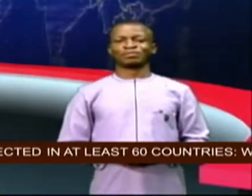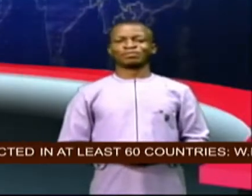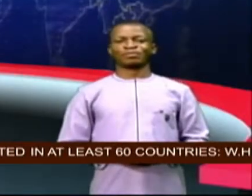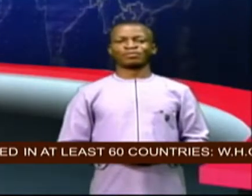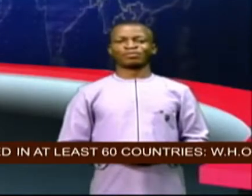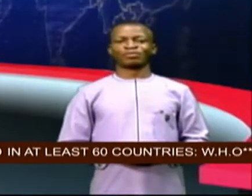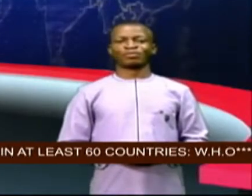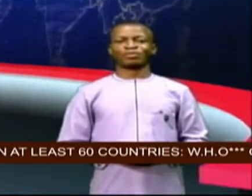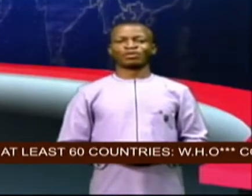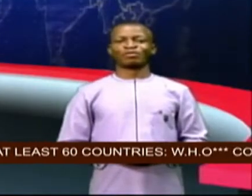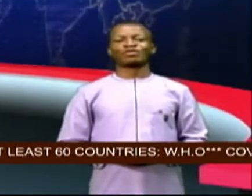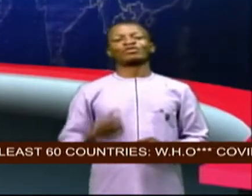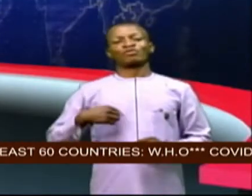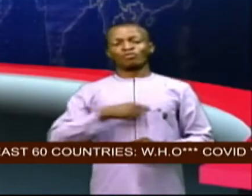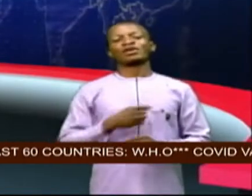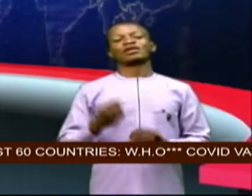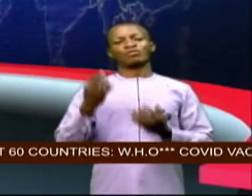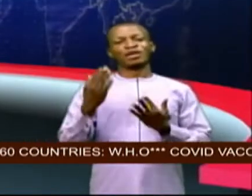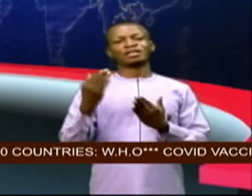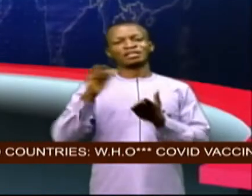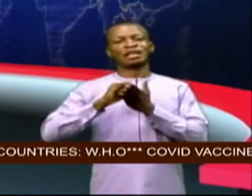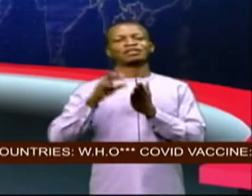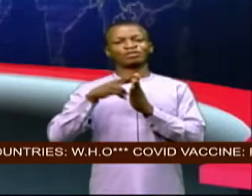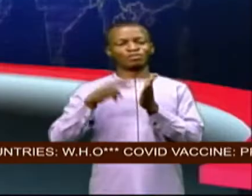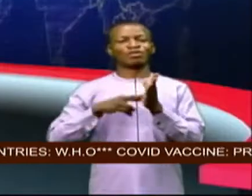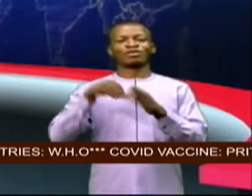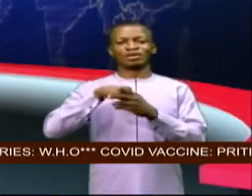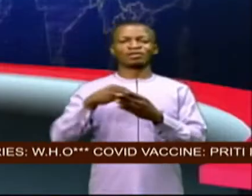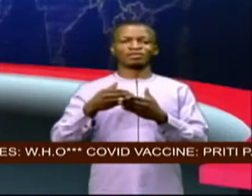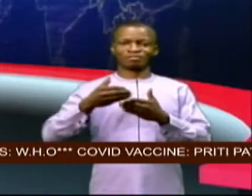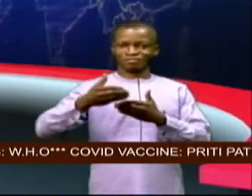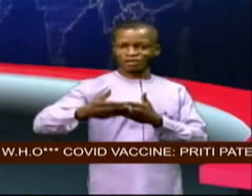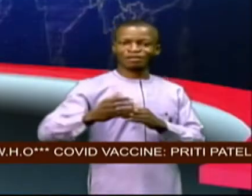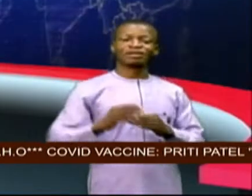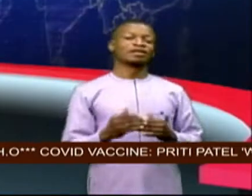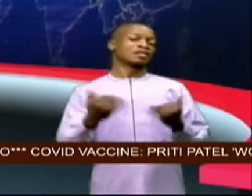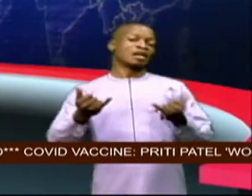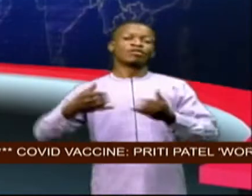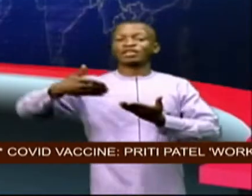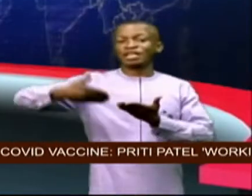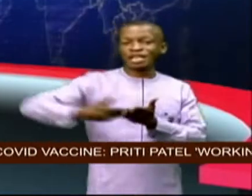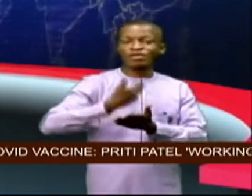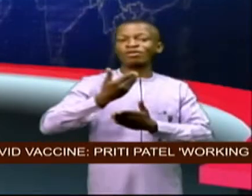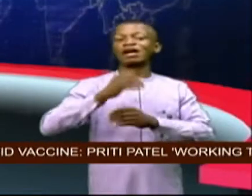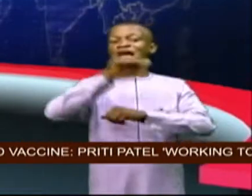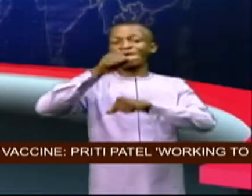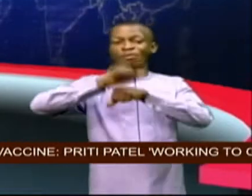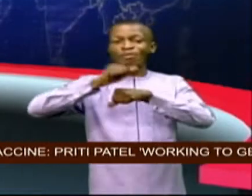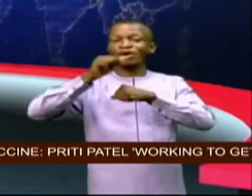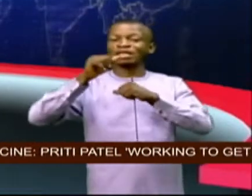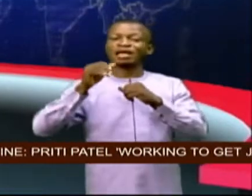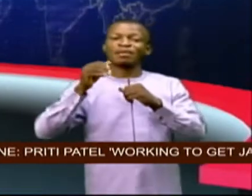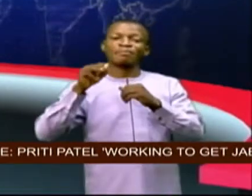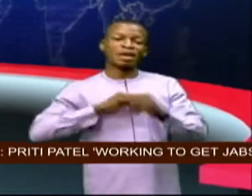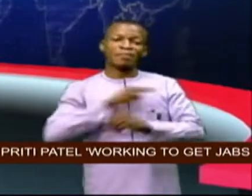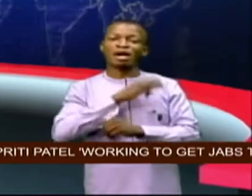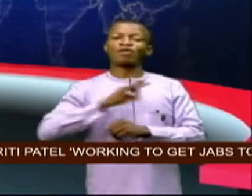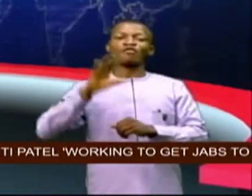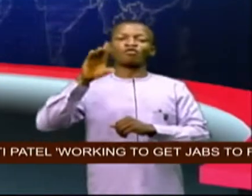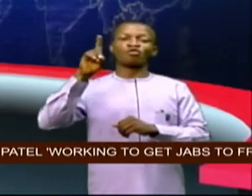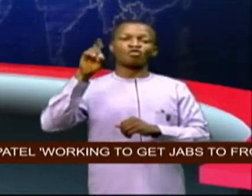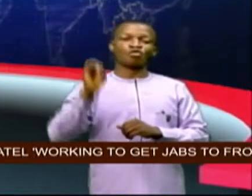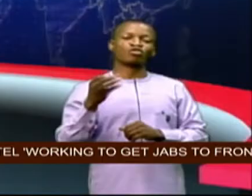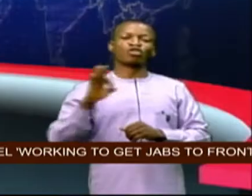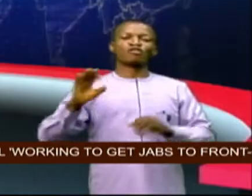would i wait that reports in our next bulletin meanwhile newly appointed members of the code of conduct bureau and